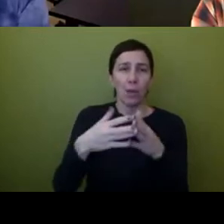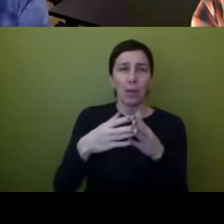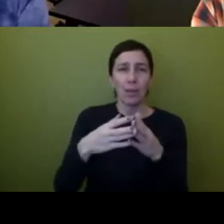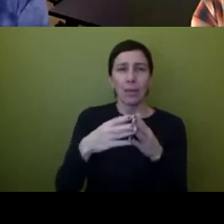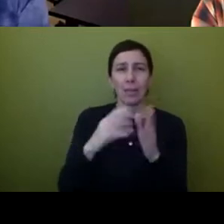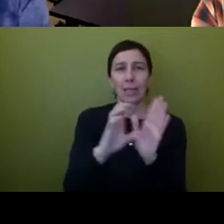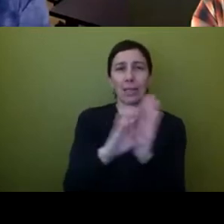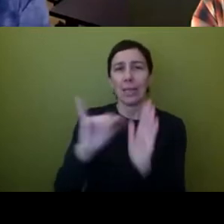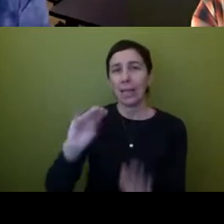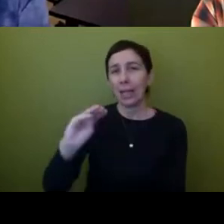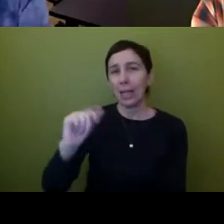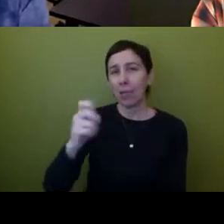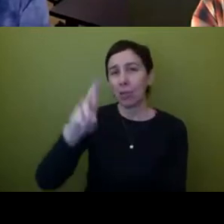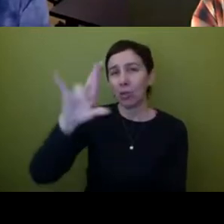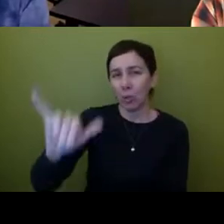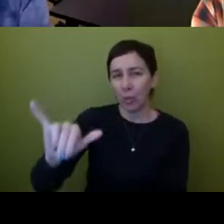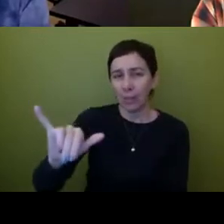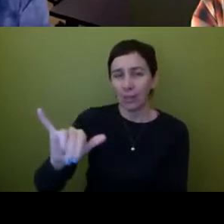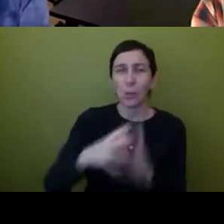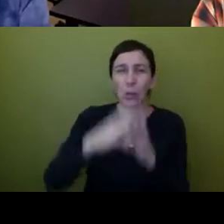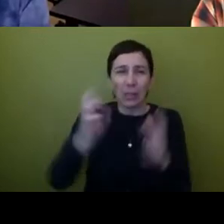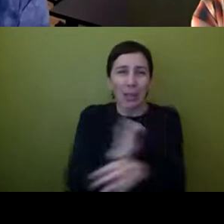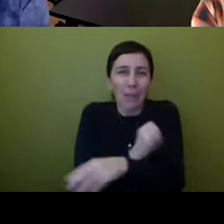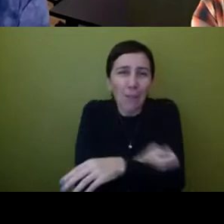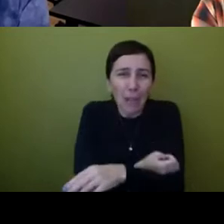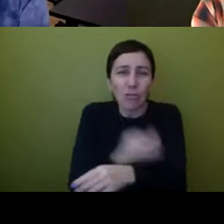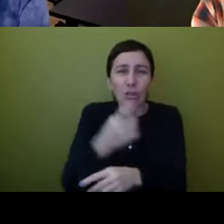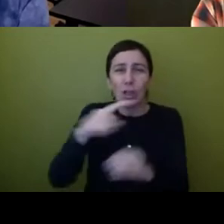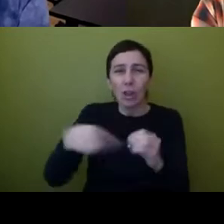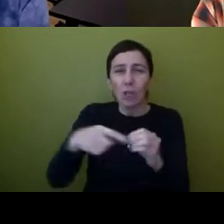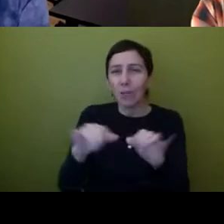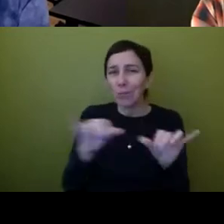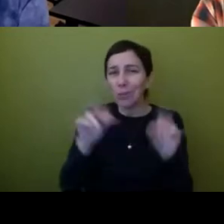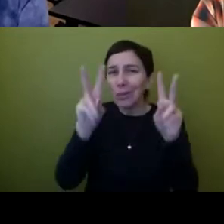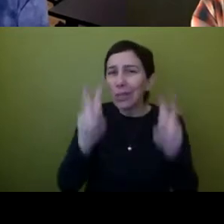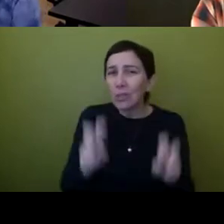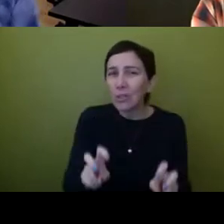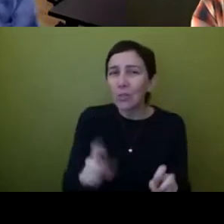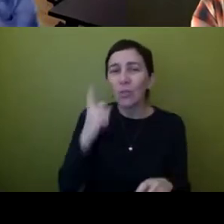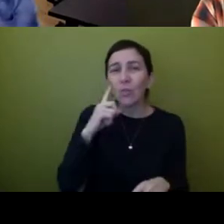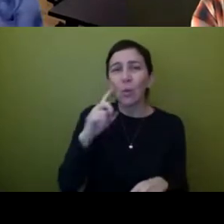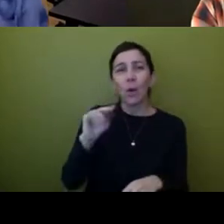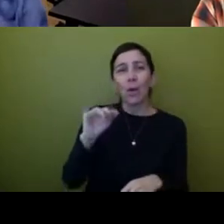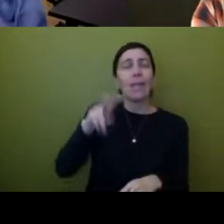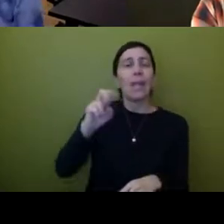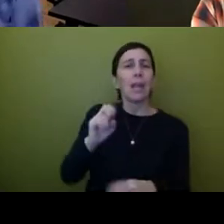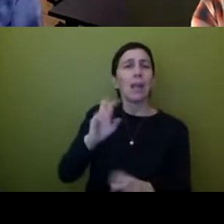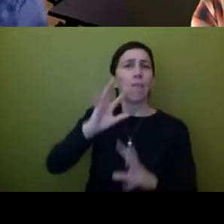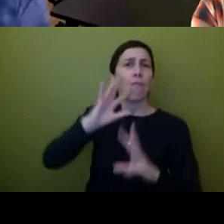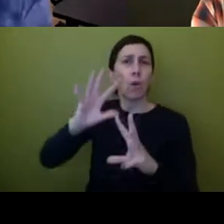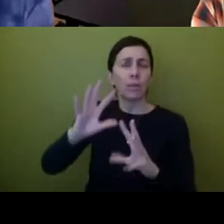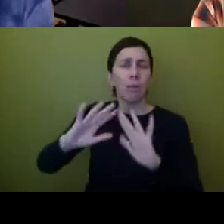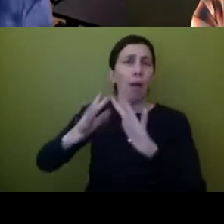provided all this sort of fuel and momentum um for the native voice online native voice